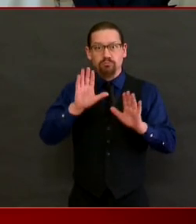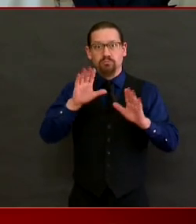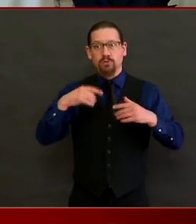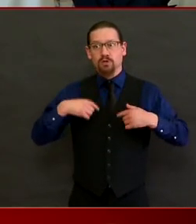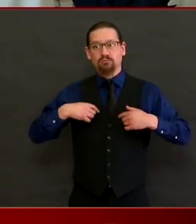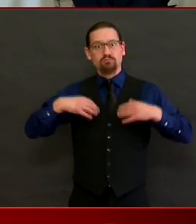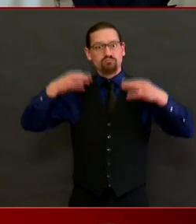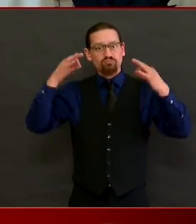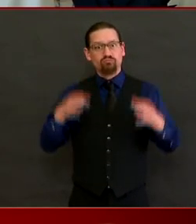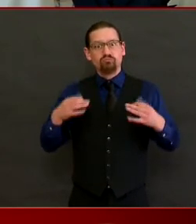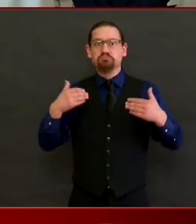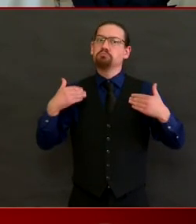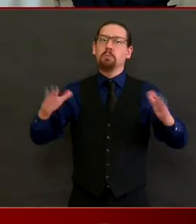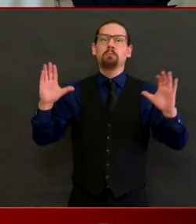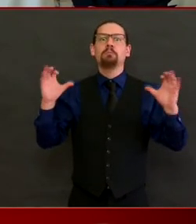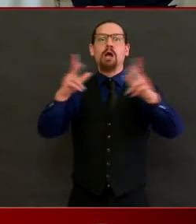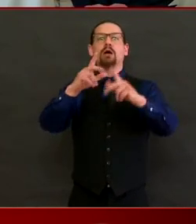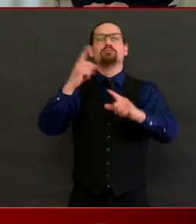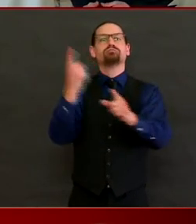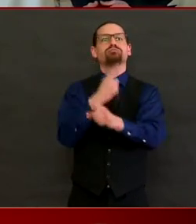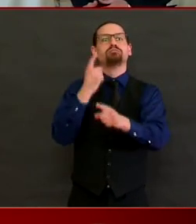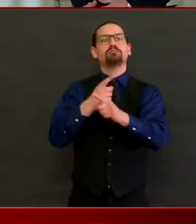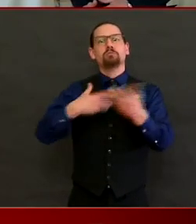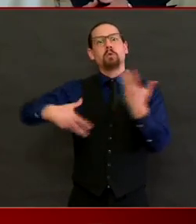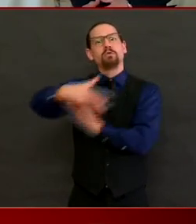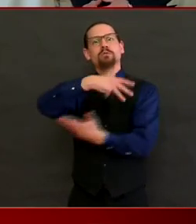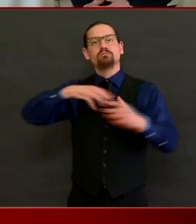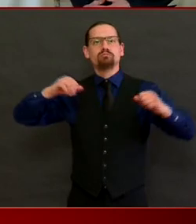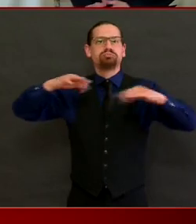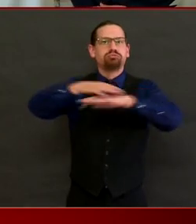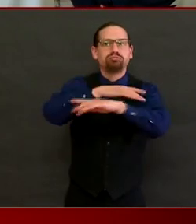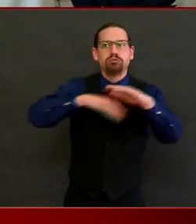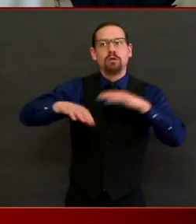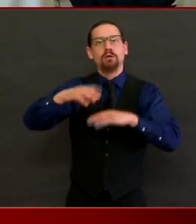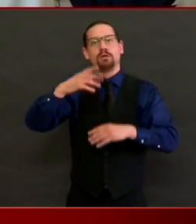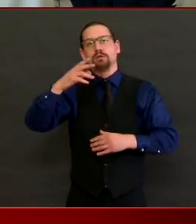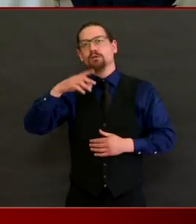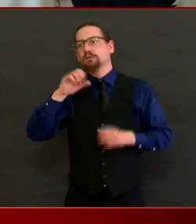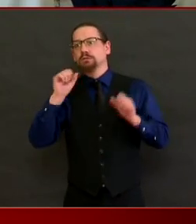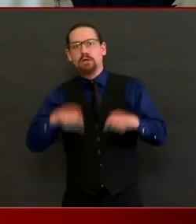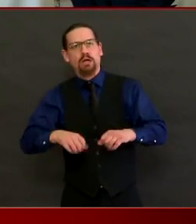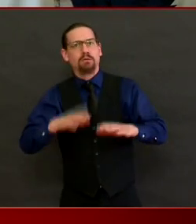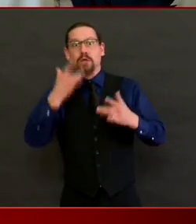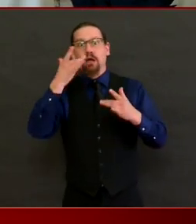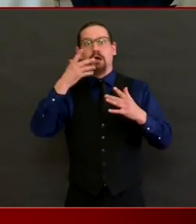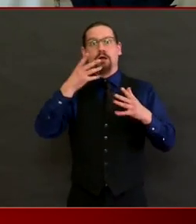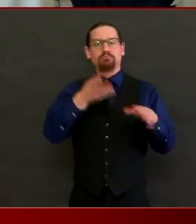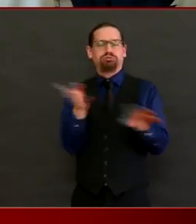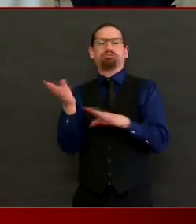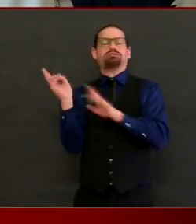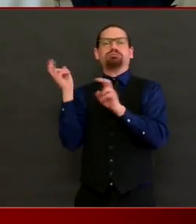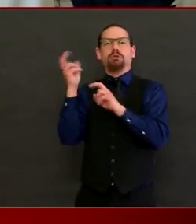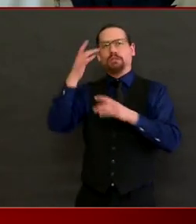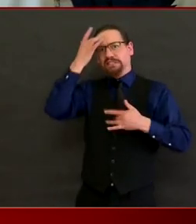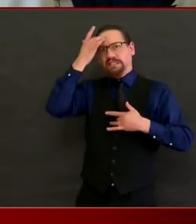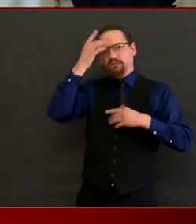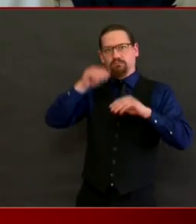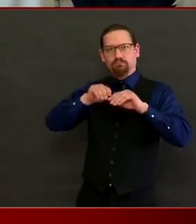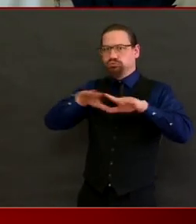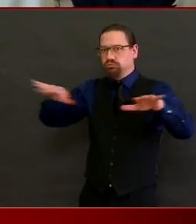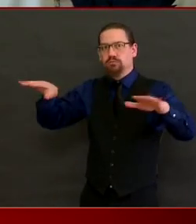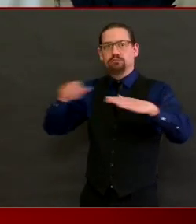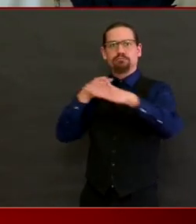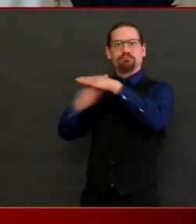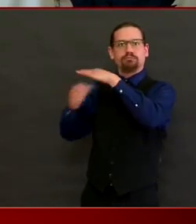kind of a spike, and the public cannot take their foot off the gas in terms of staying at home, wearing masks,